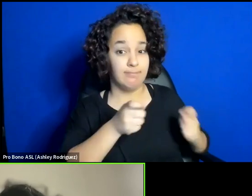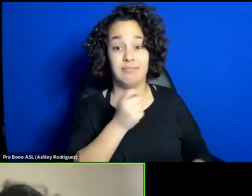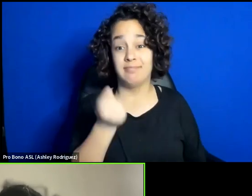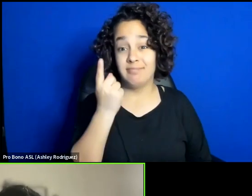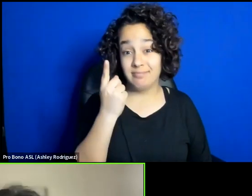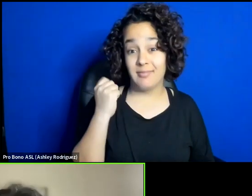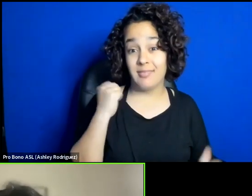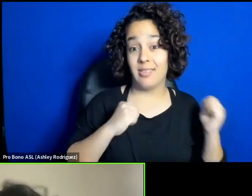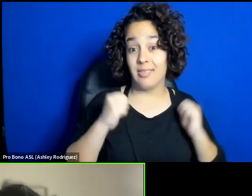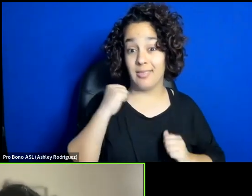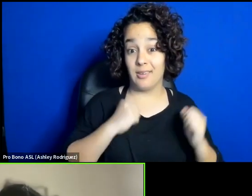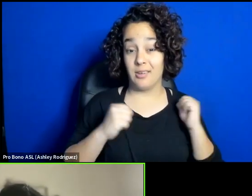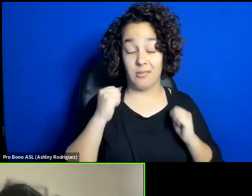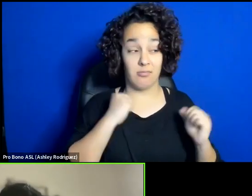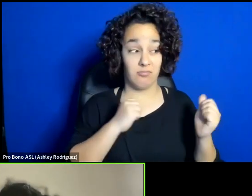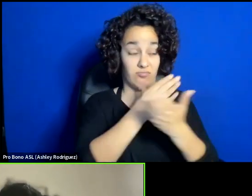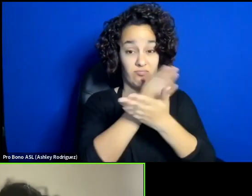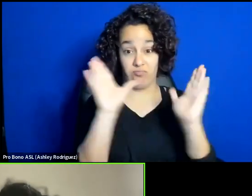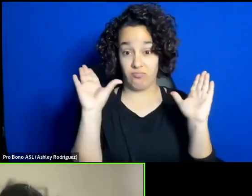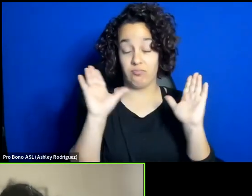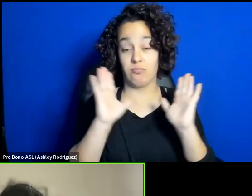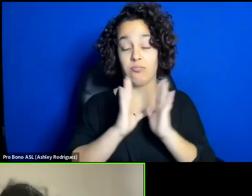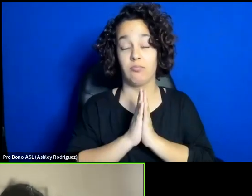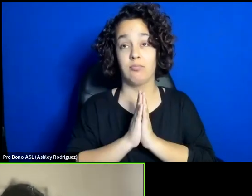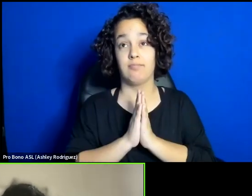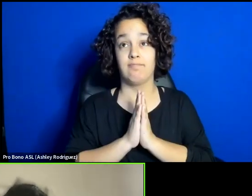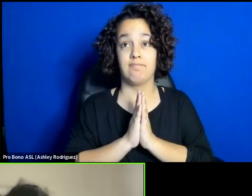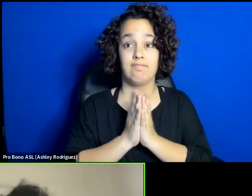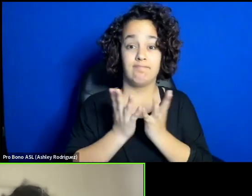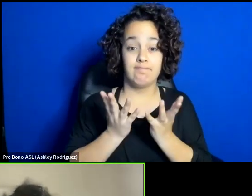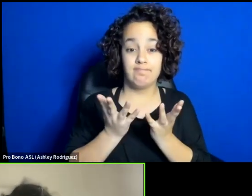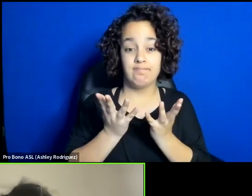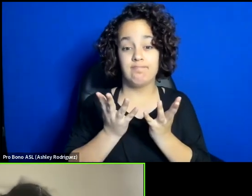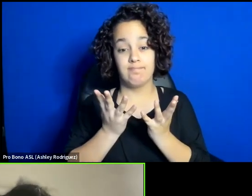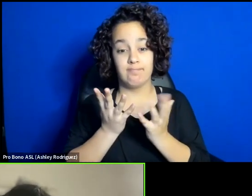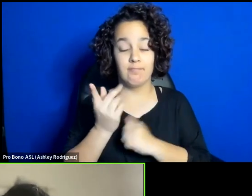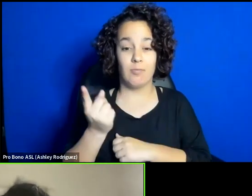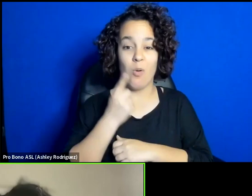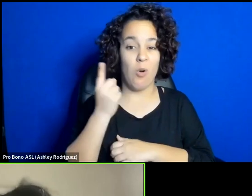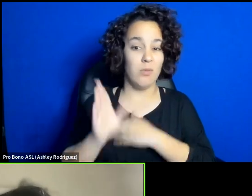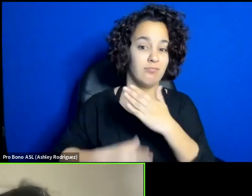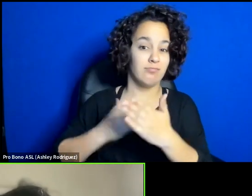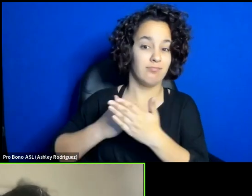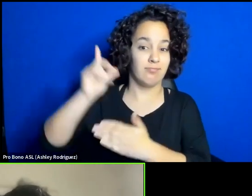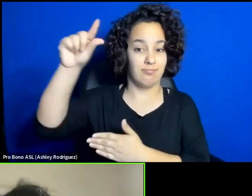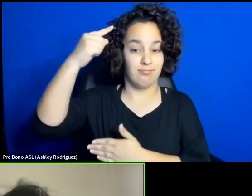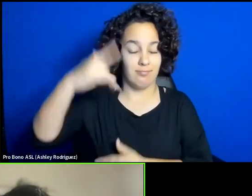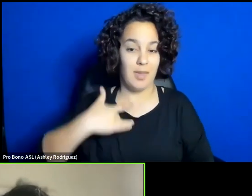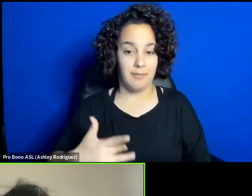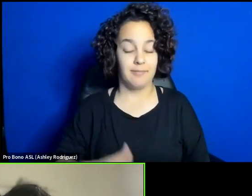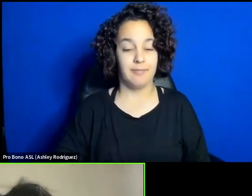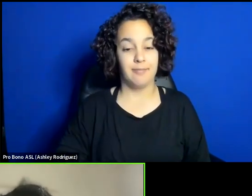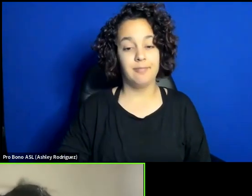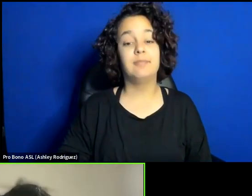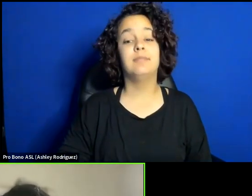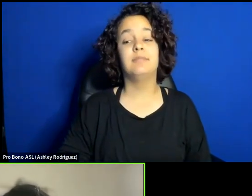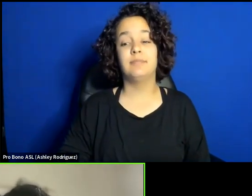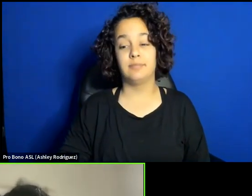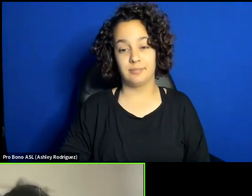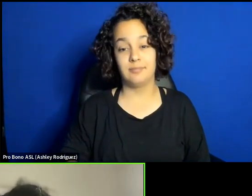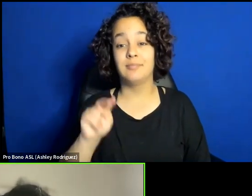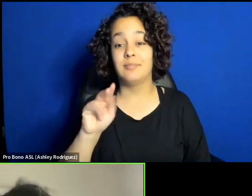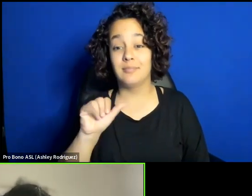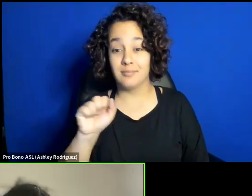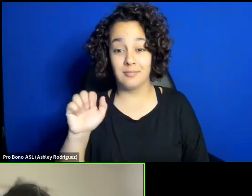and performing arts in the broad sense, always acted against this. And as Nassim mentioned, it was always